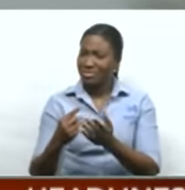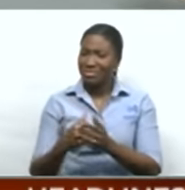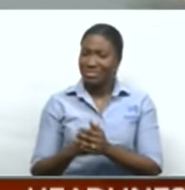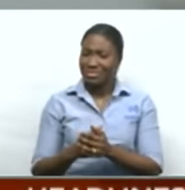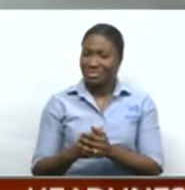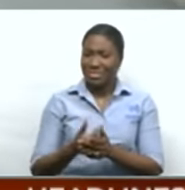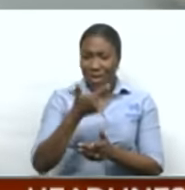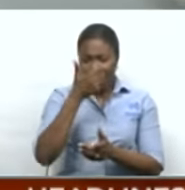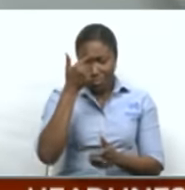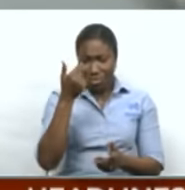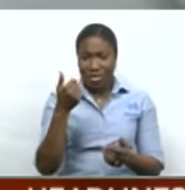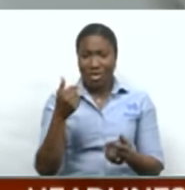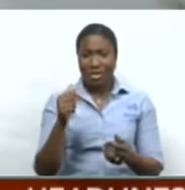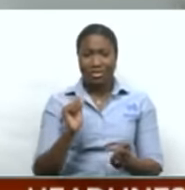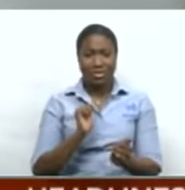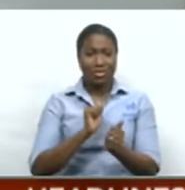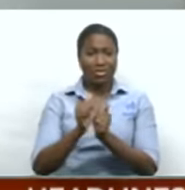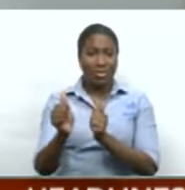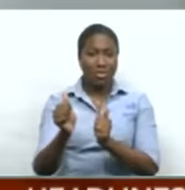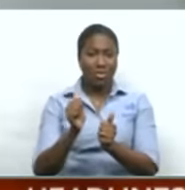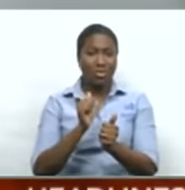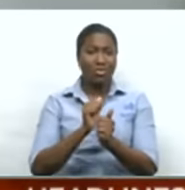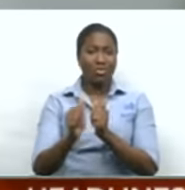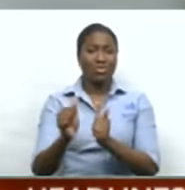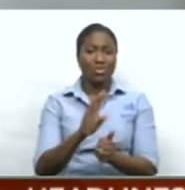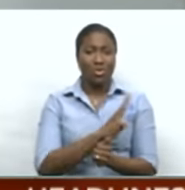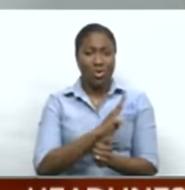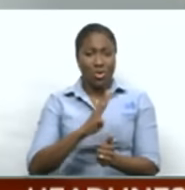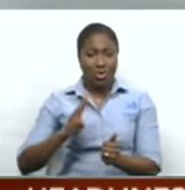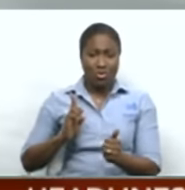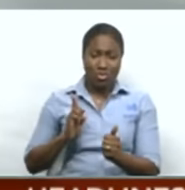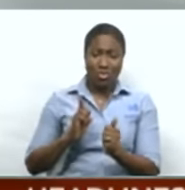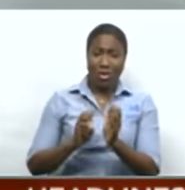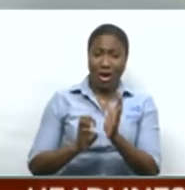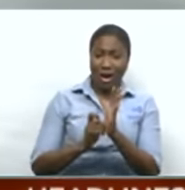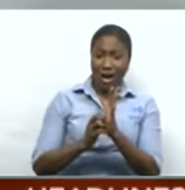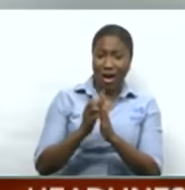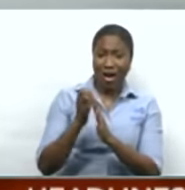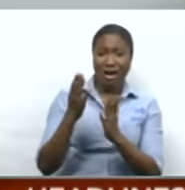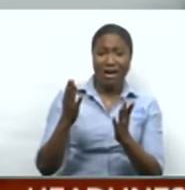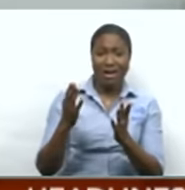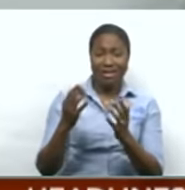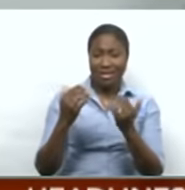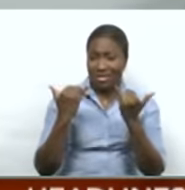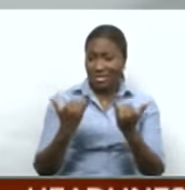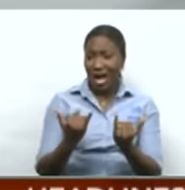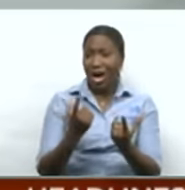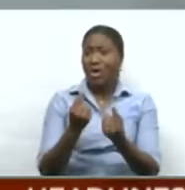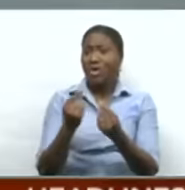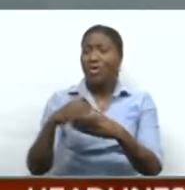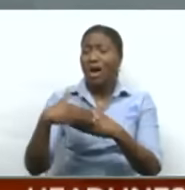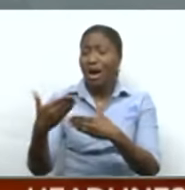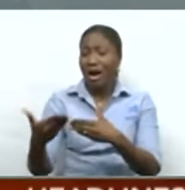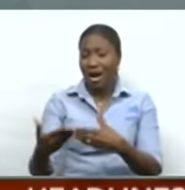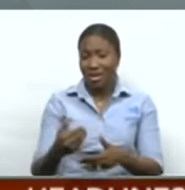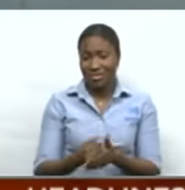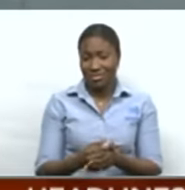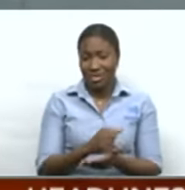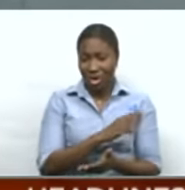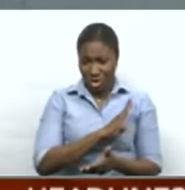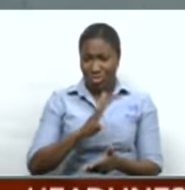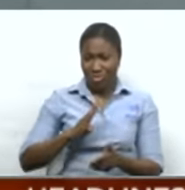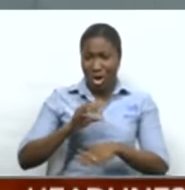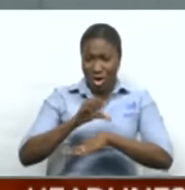know, next step. And she's like, what are you crying for? Like, you've been so strong all this time. like, girl, what? This is real, you know. That